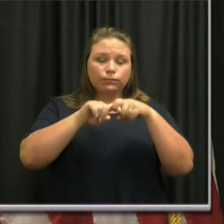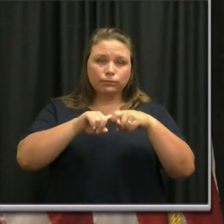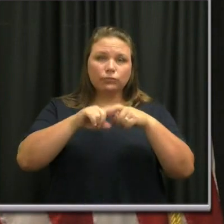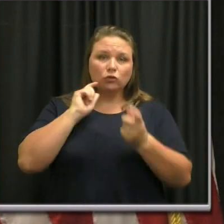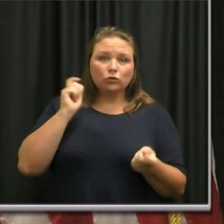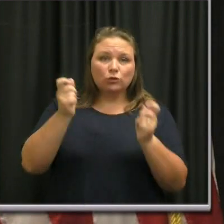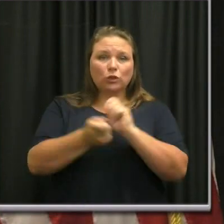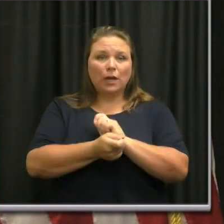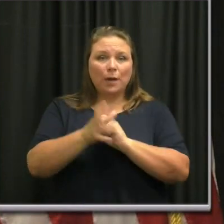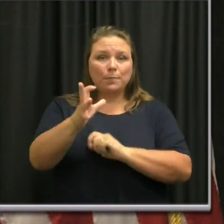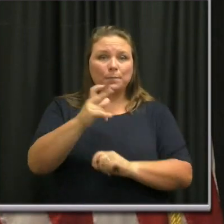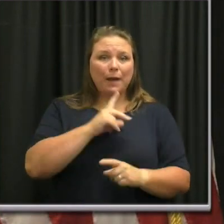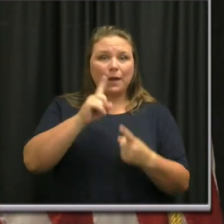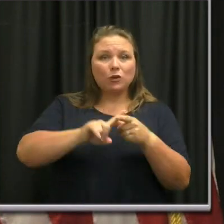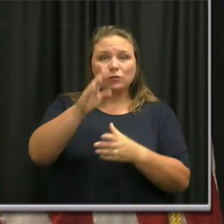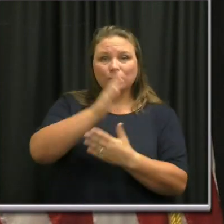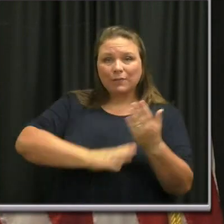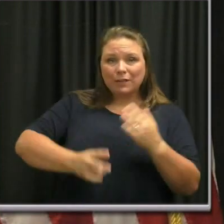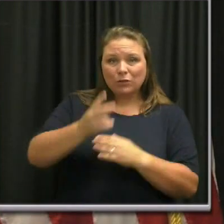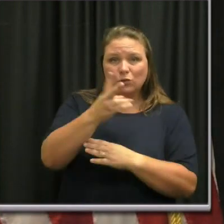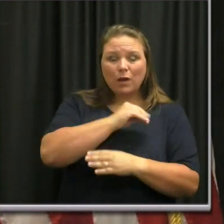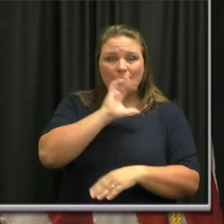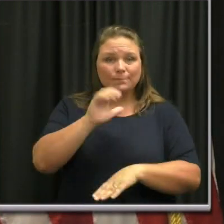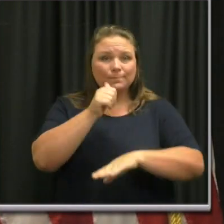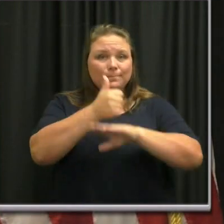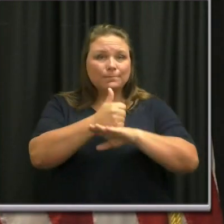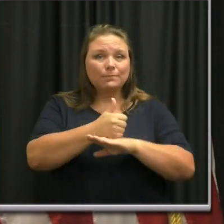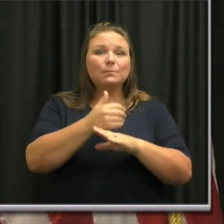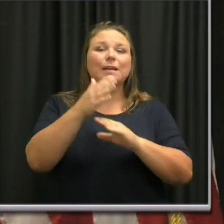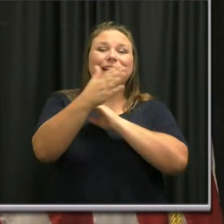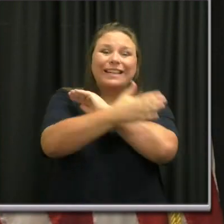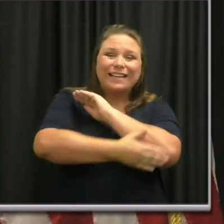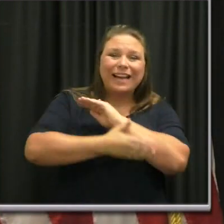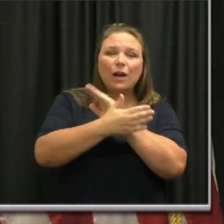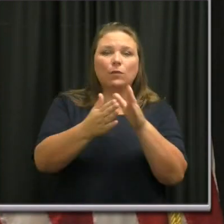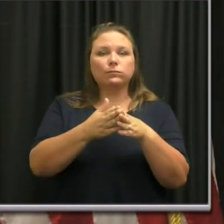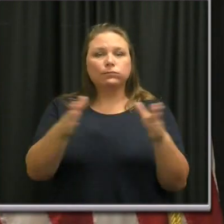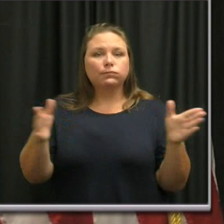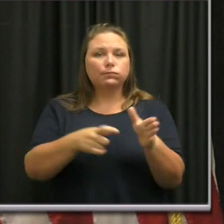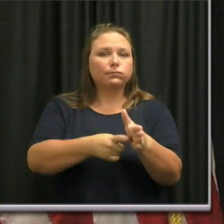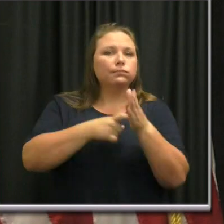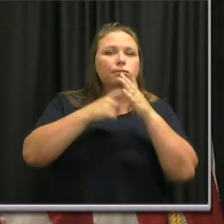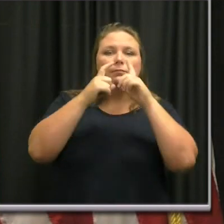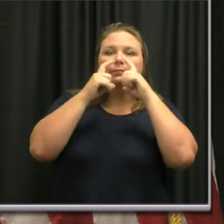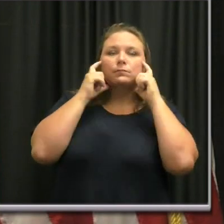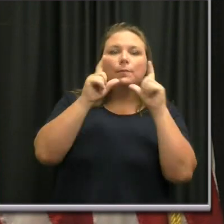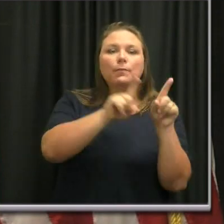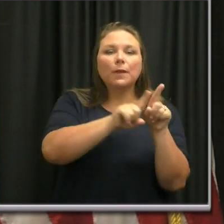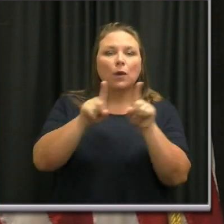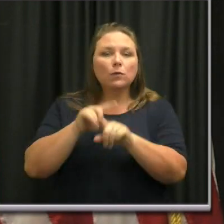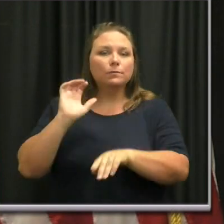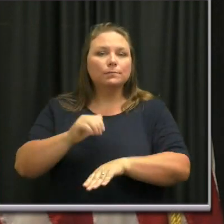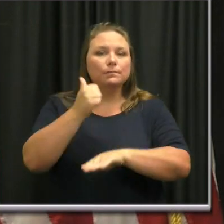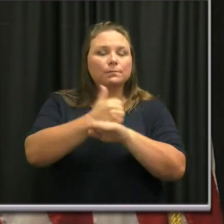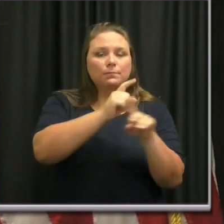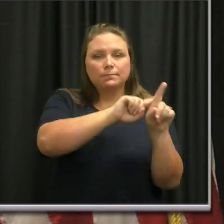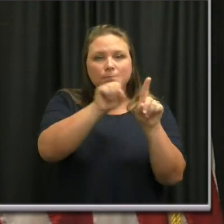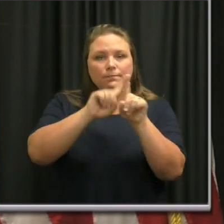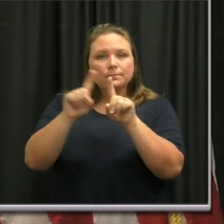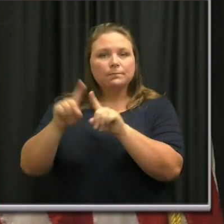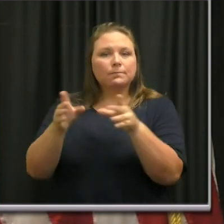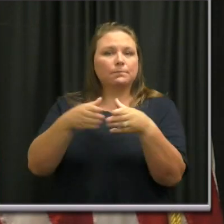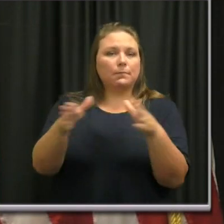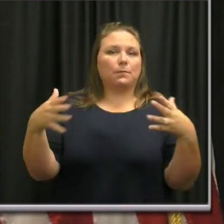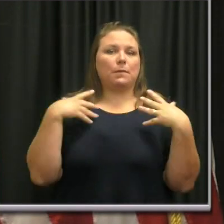modified phase two and implemented a countywide mask ordinance. We've also implemented other public health